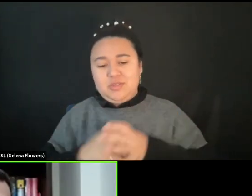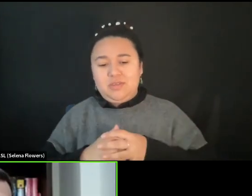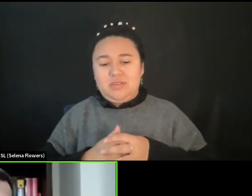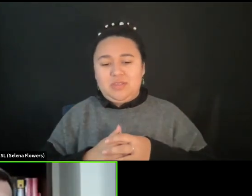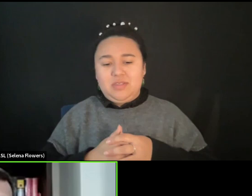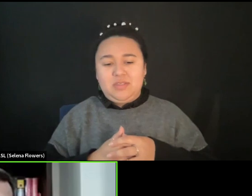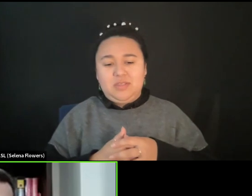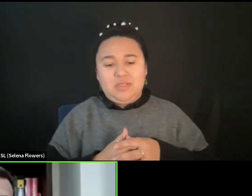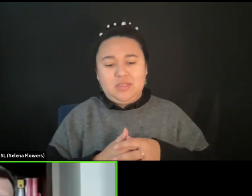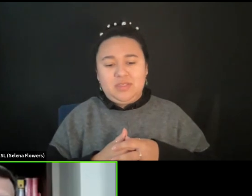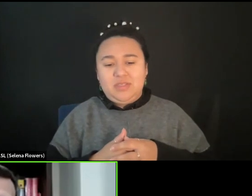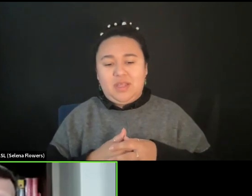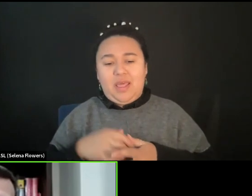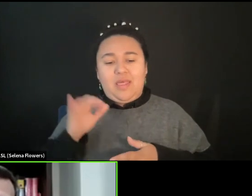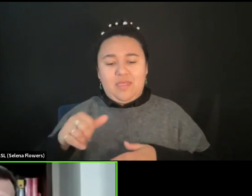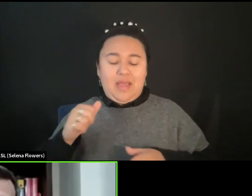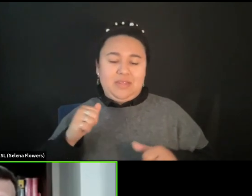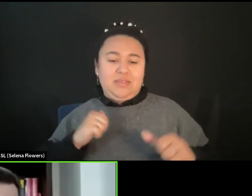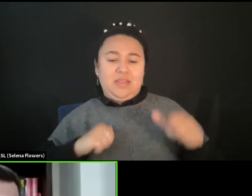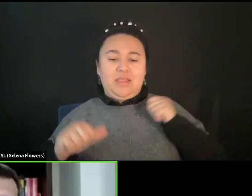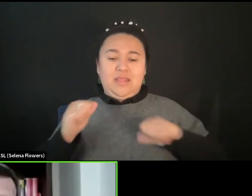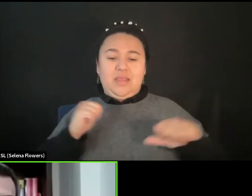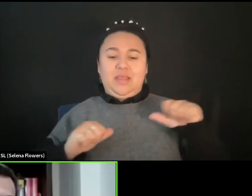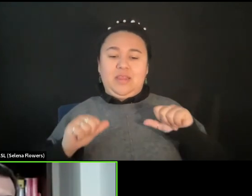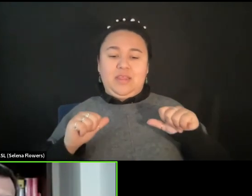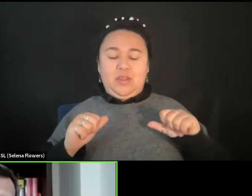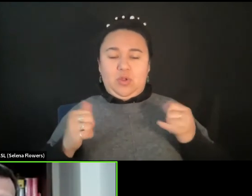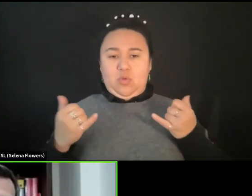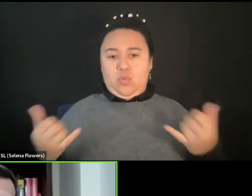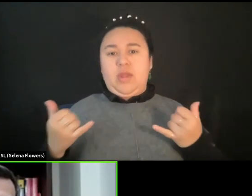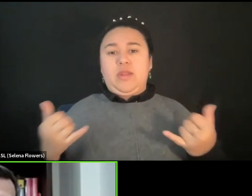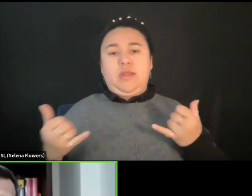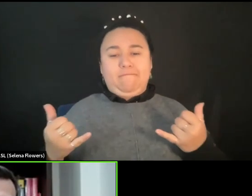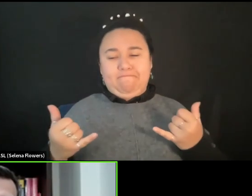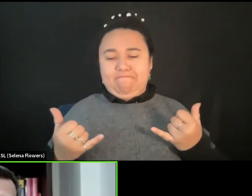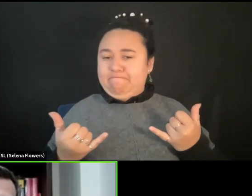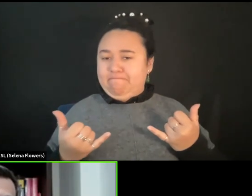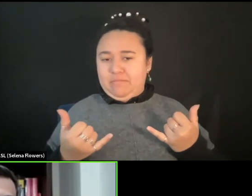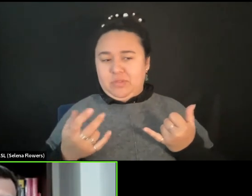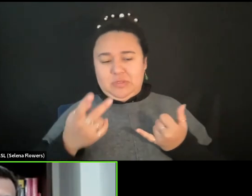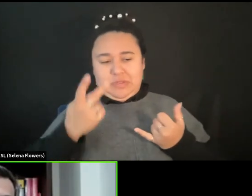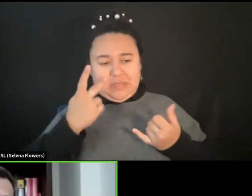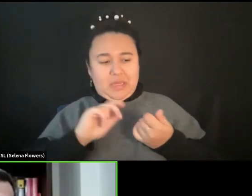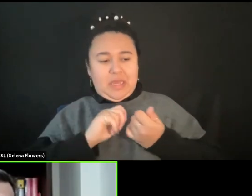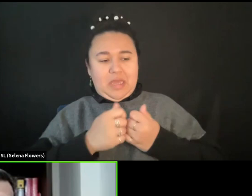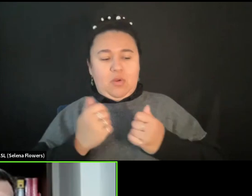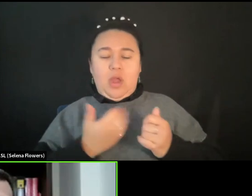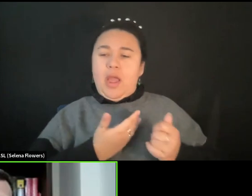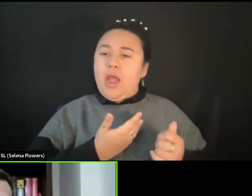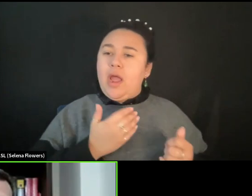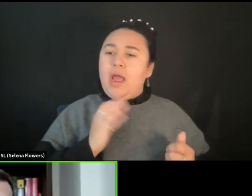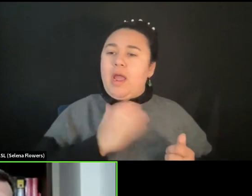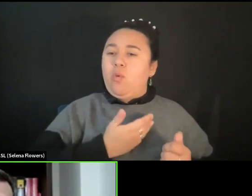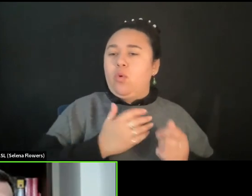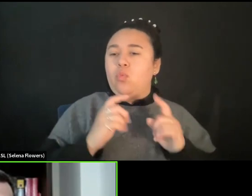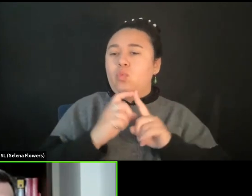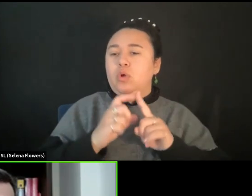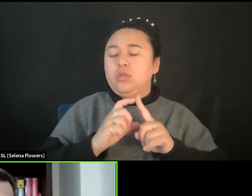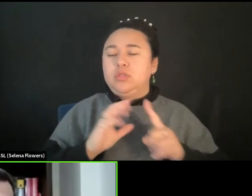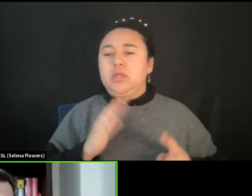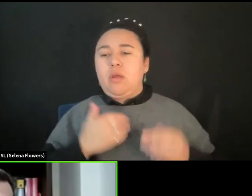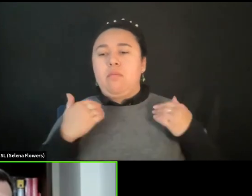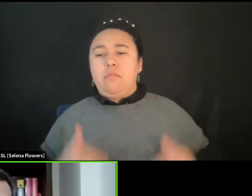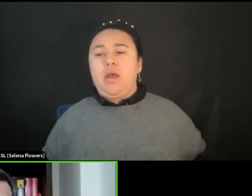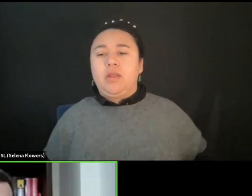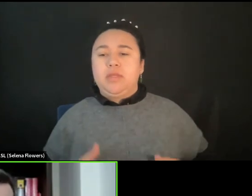theatre of right now. Yes. To see how our words and our bodies can find